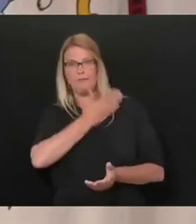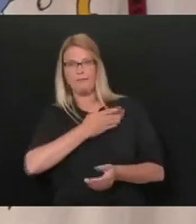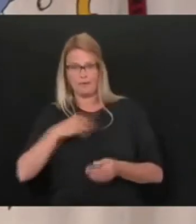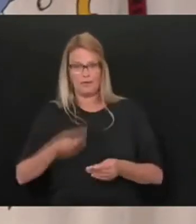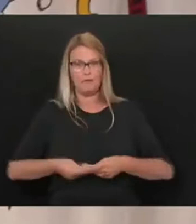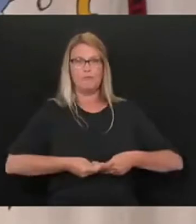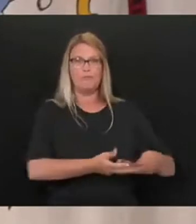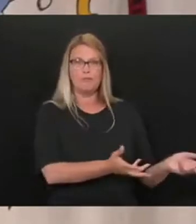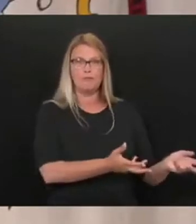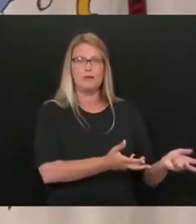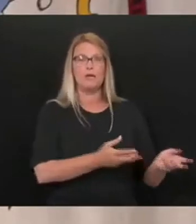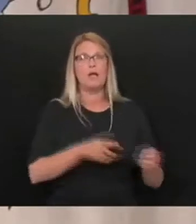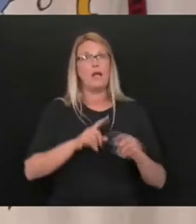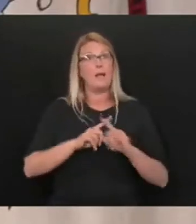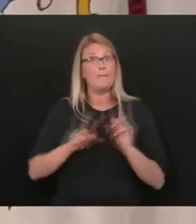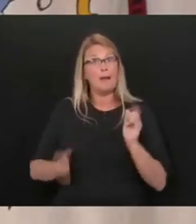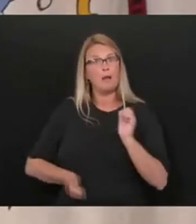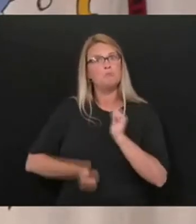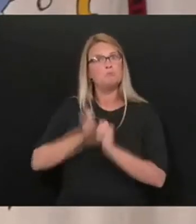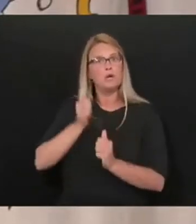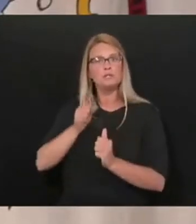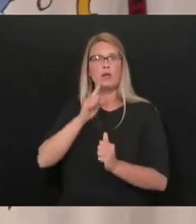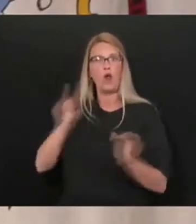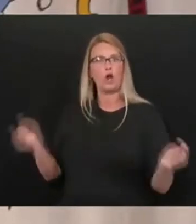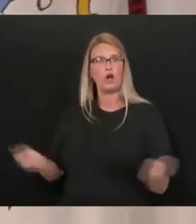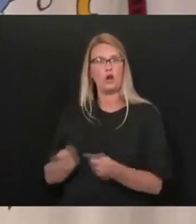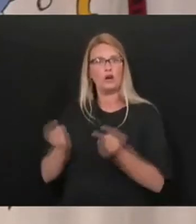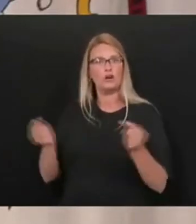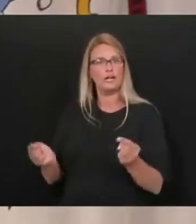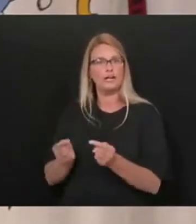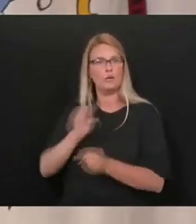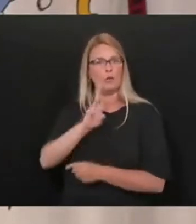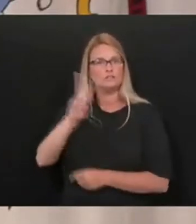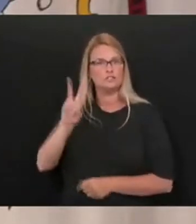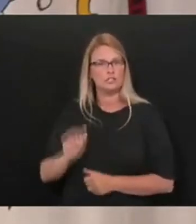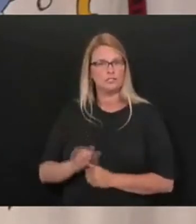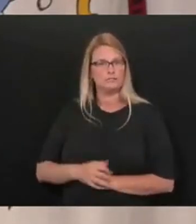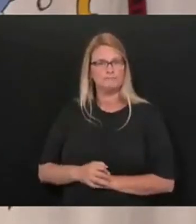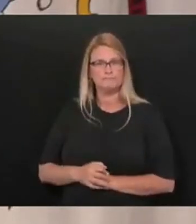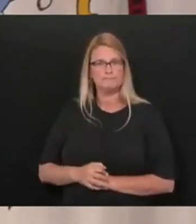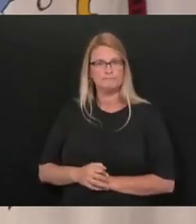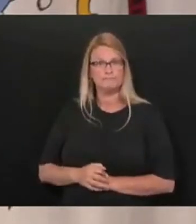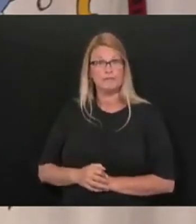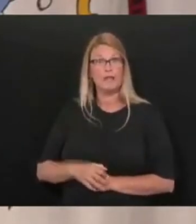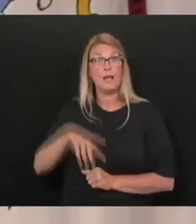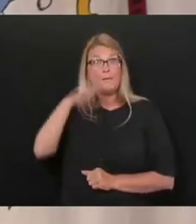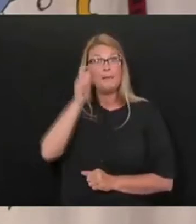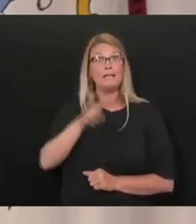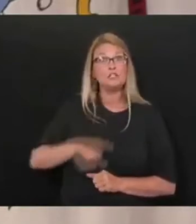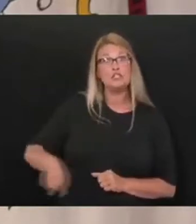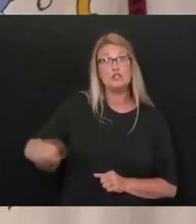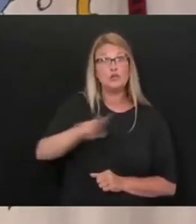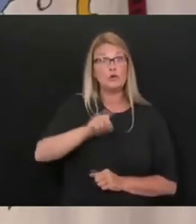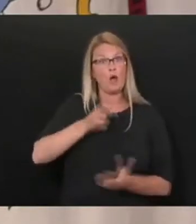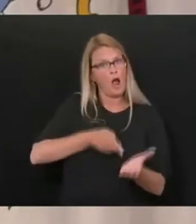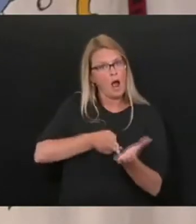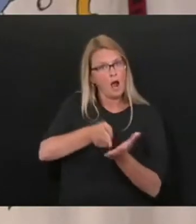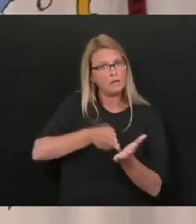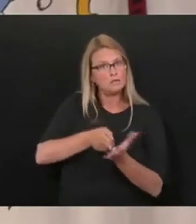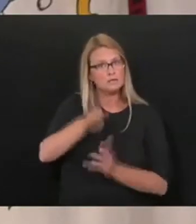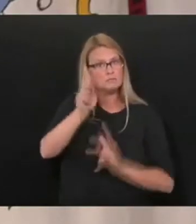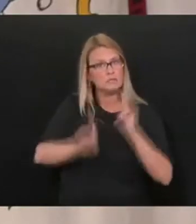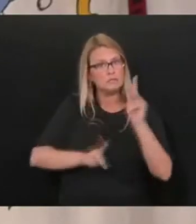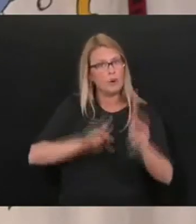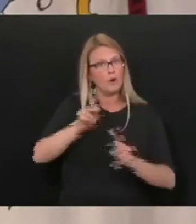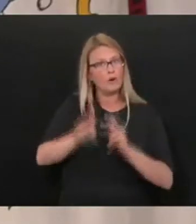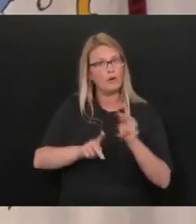Virginians. They are hurting you that really need to be able to have your applications processed